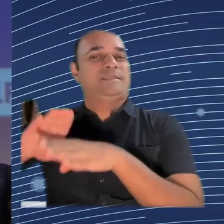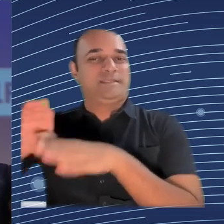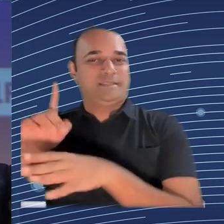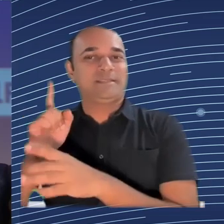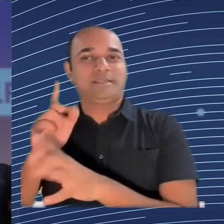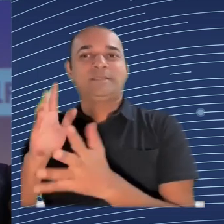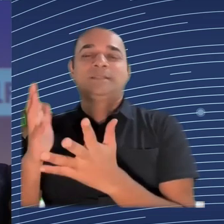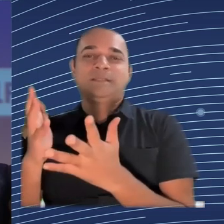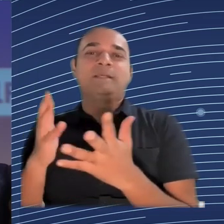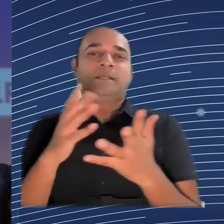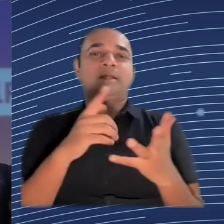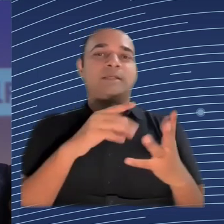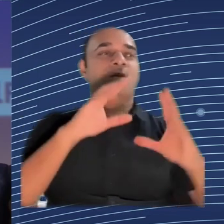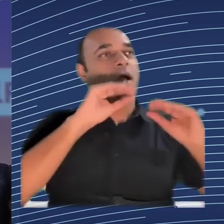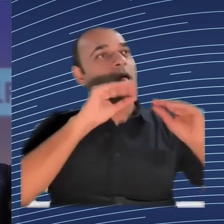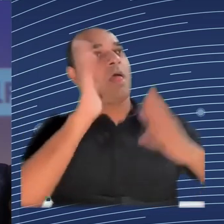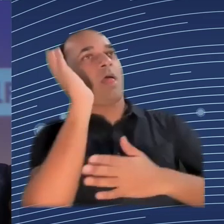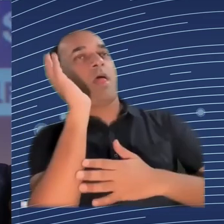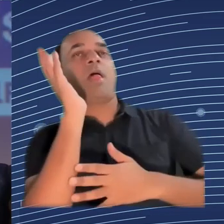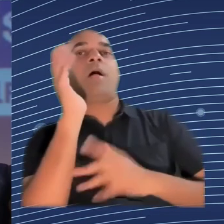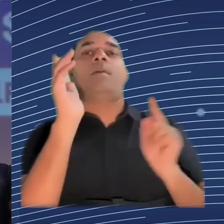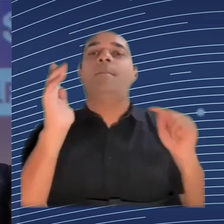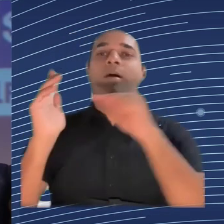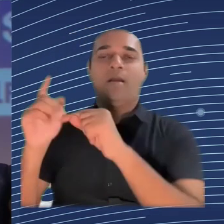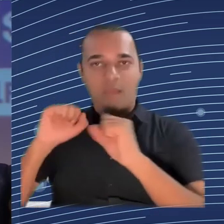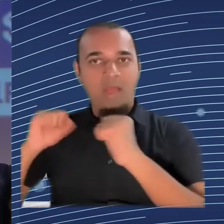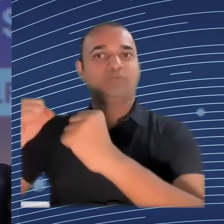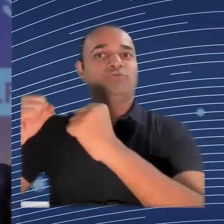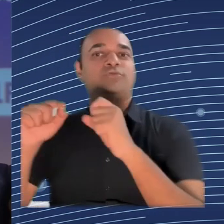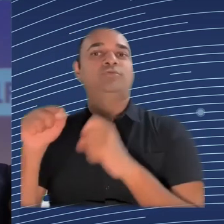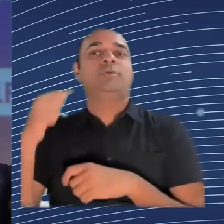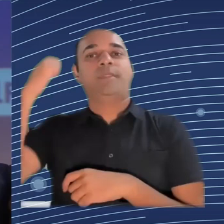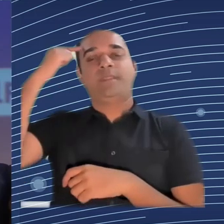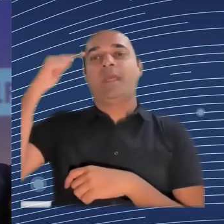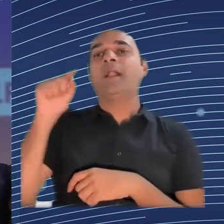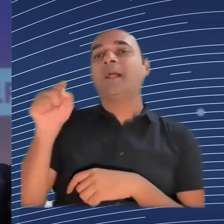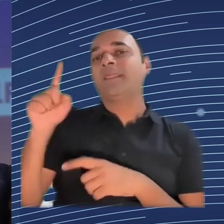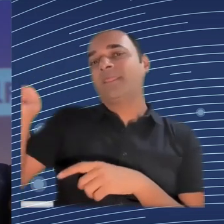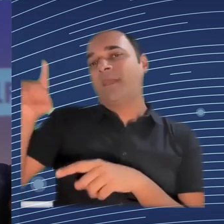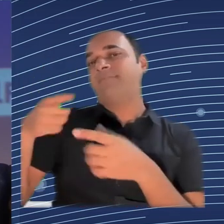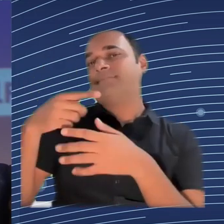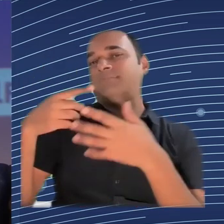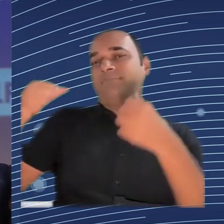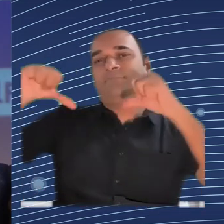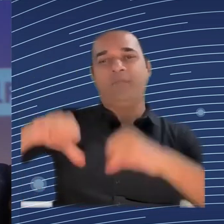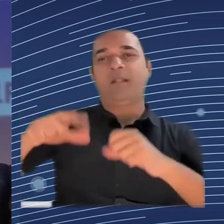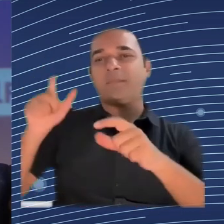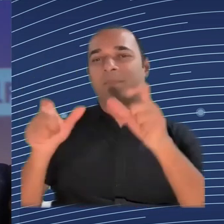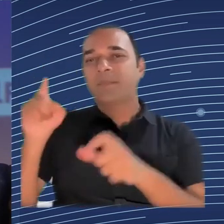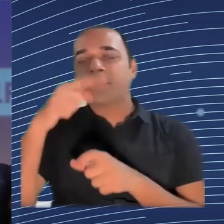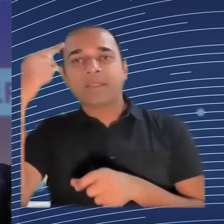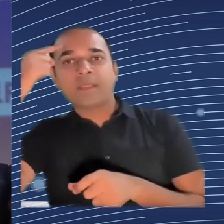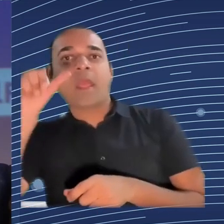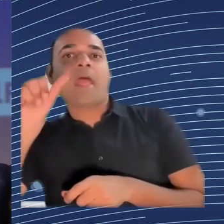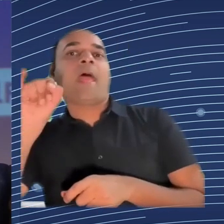That is an approach that is it really, really difficult because it separates AI